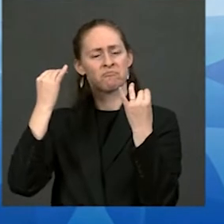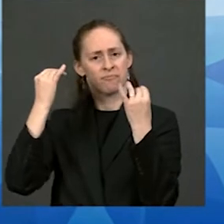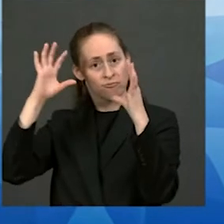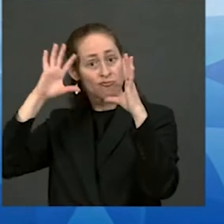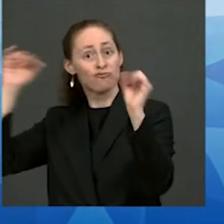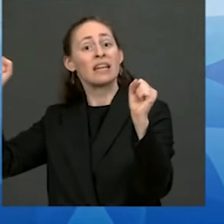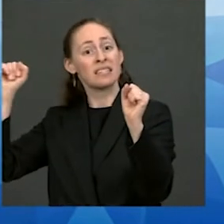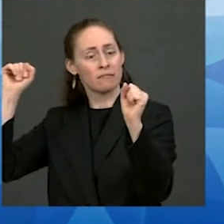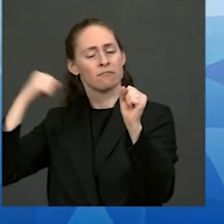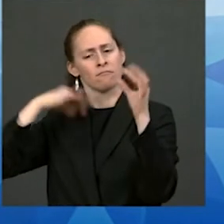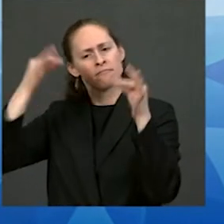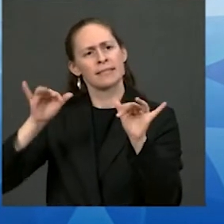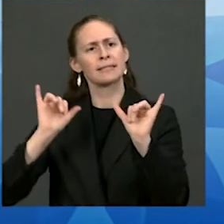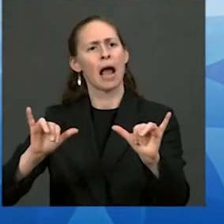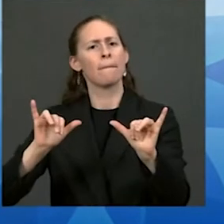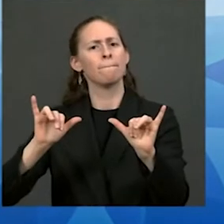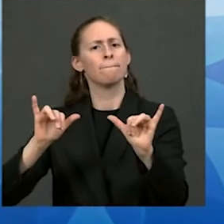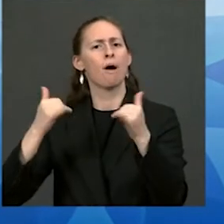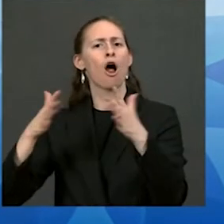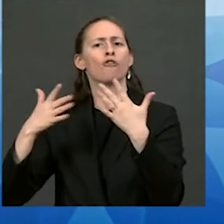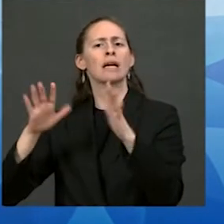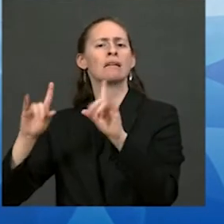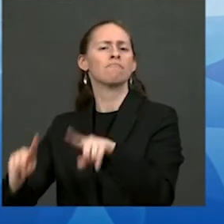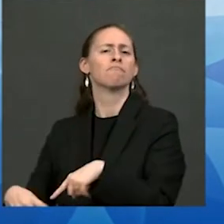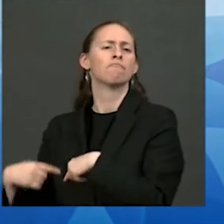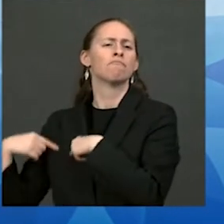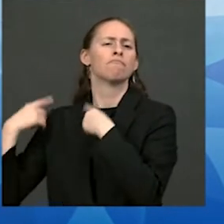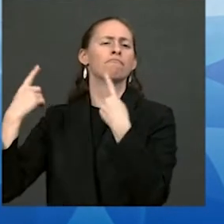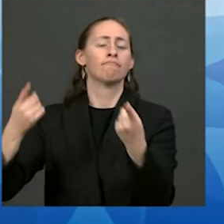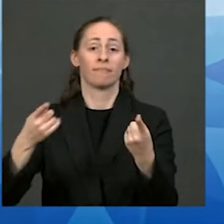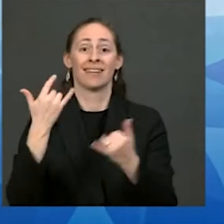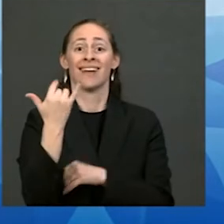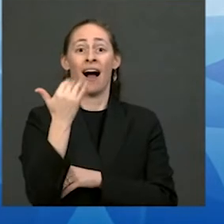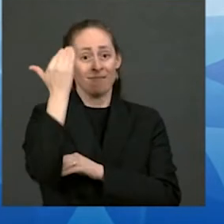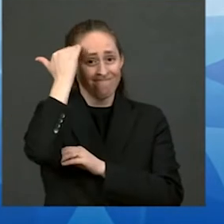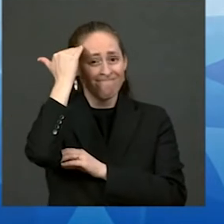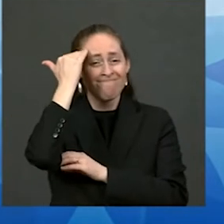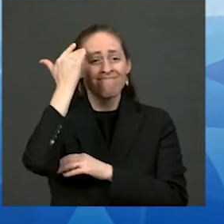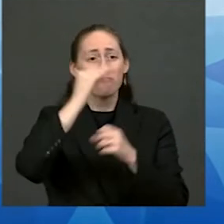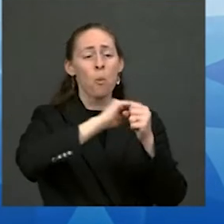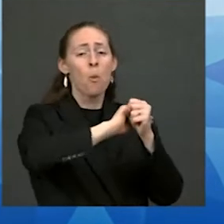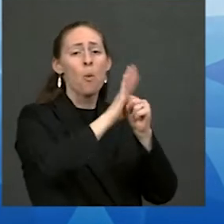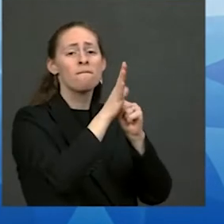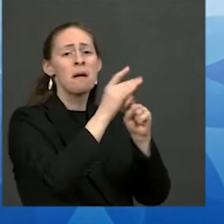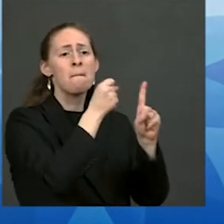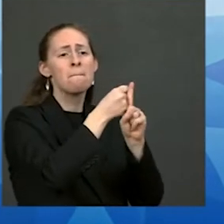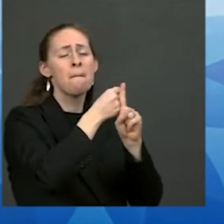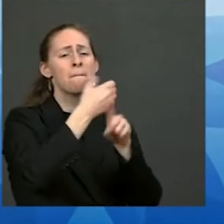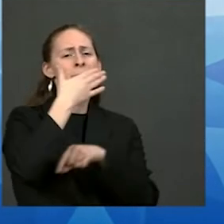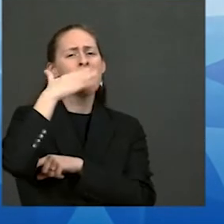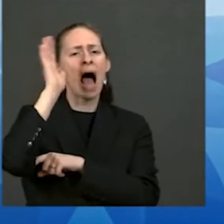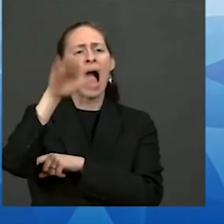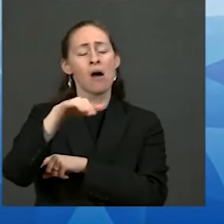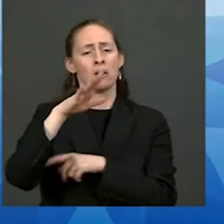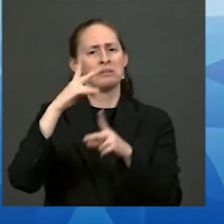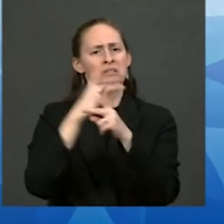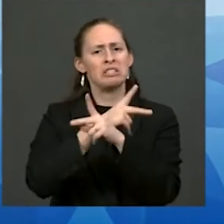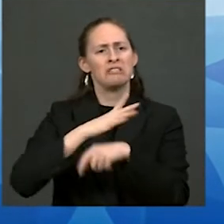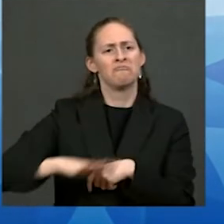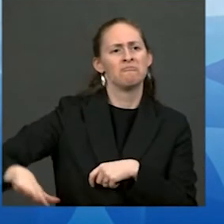office when COVID-19 struck in India hit hit Indian country with devastating consequences